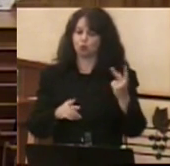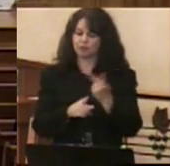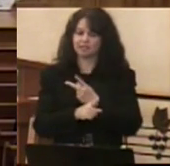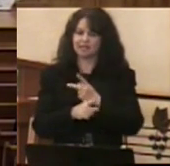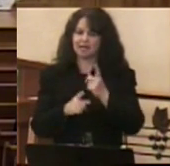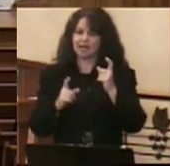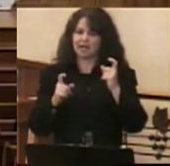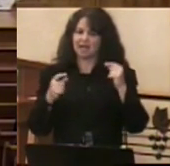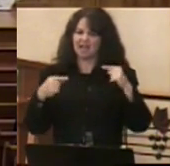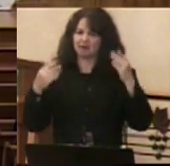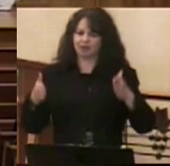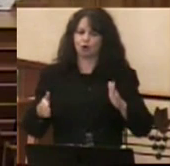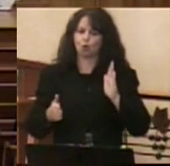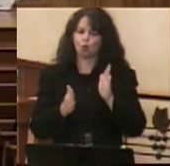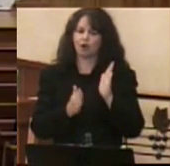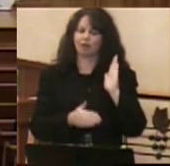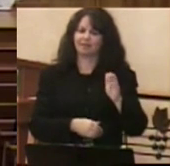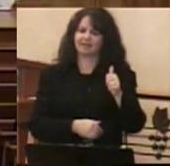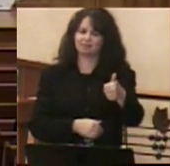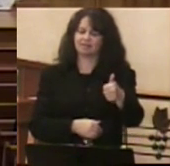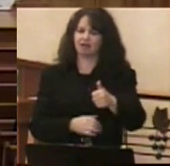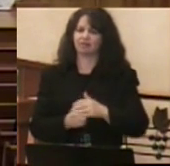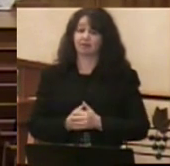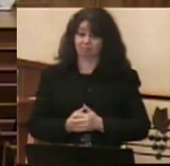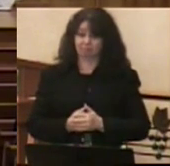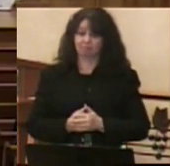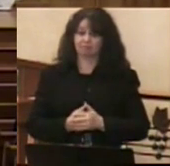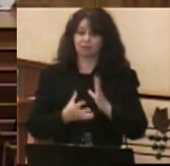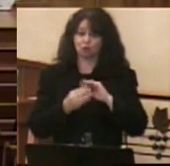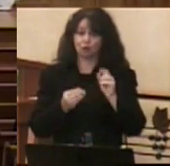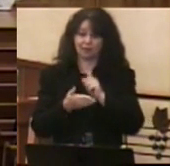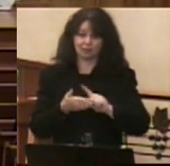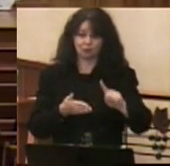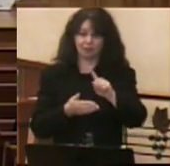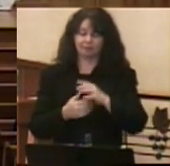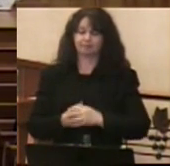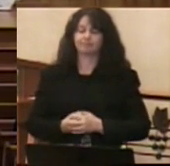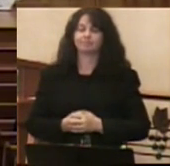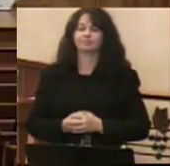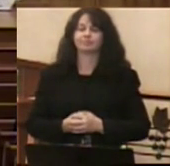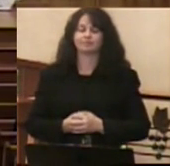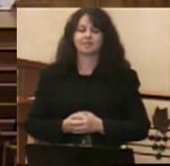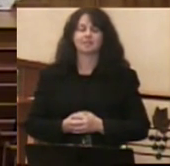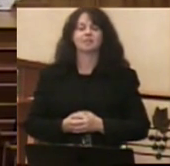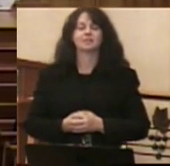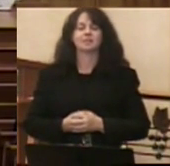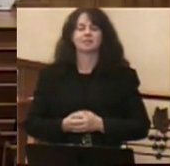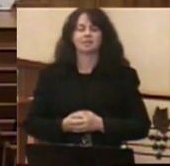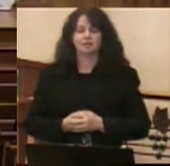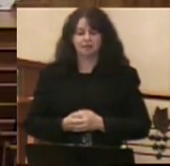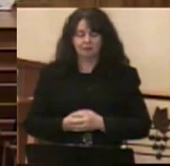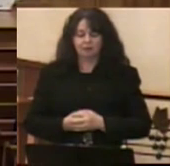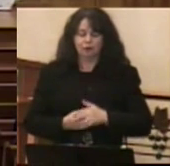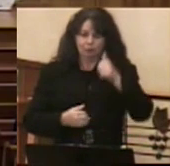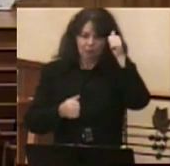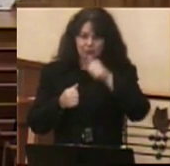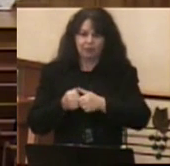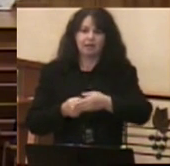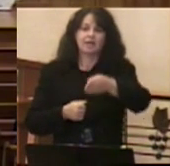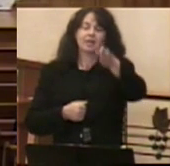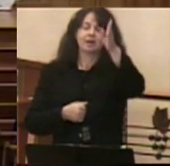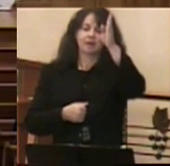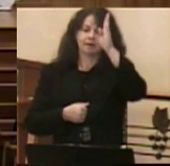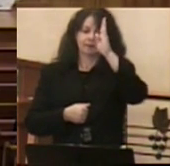To limit the story of David to just one encounter with a giant is to limit the extent to which God reaches into the